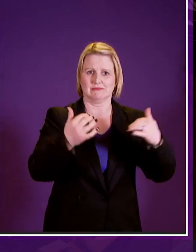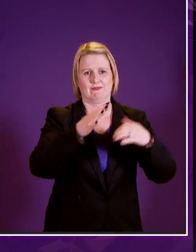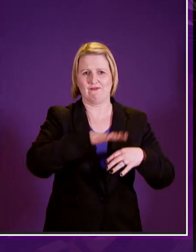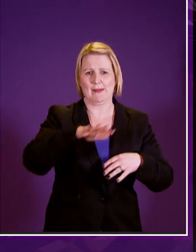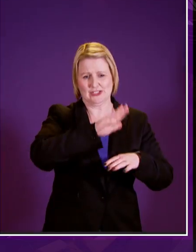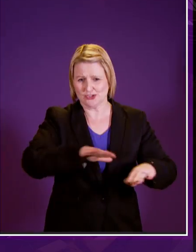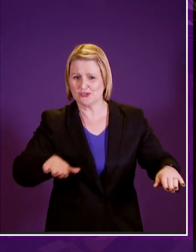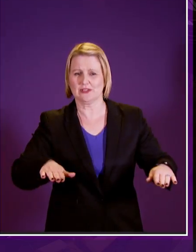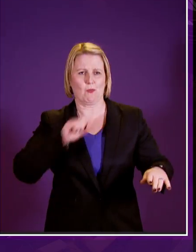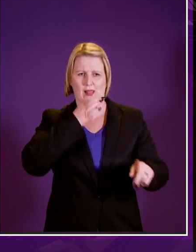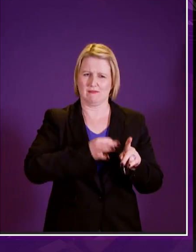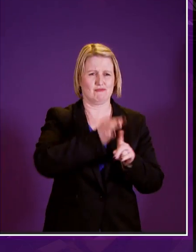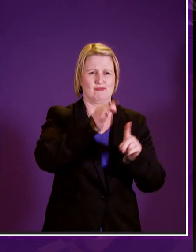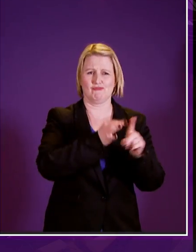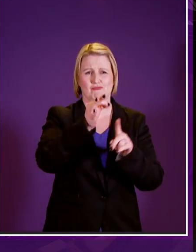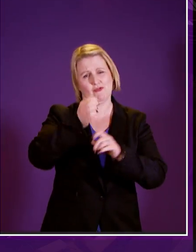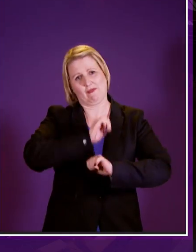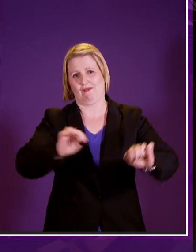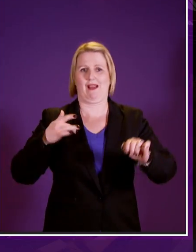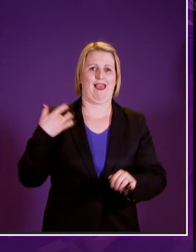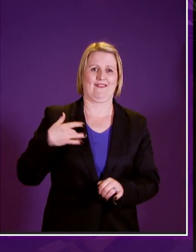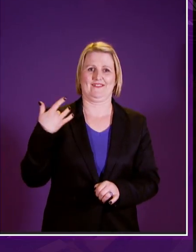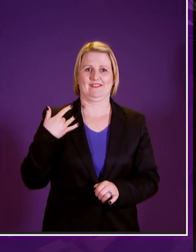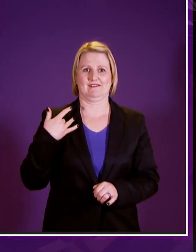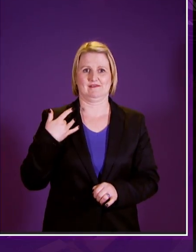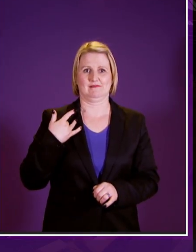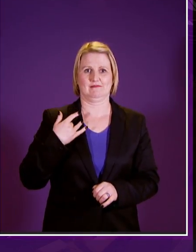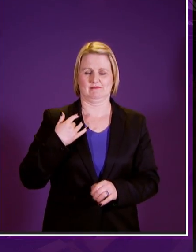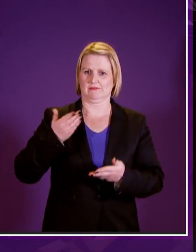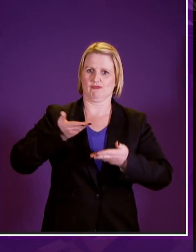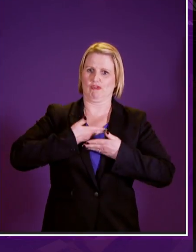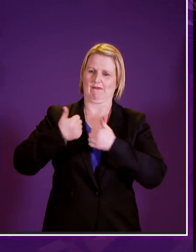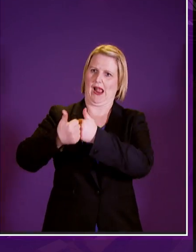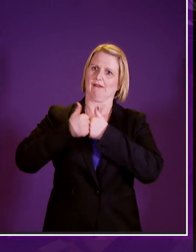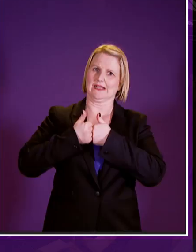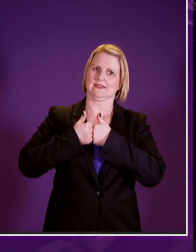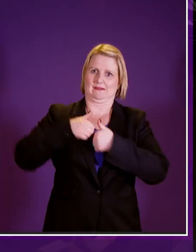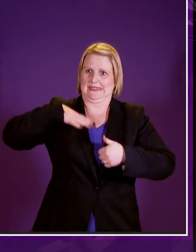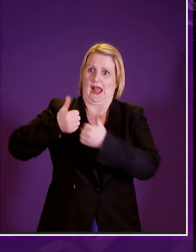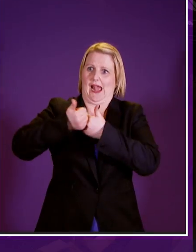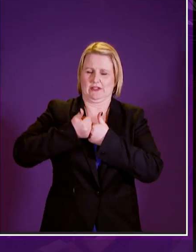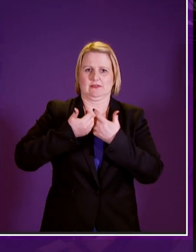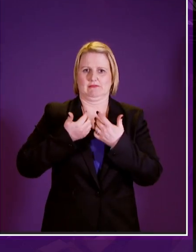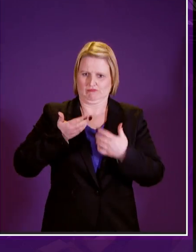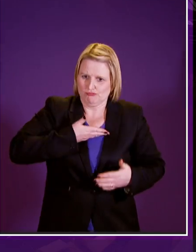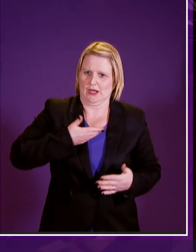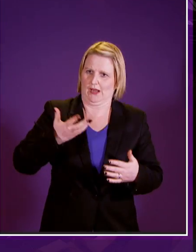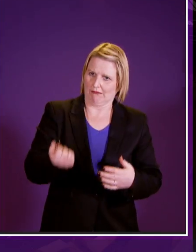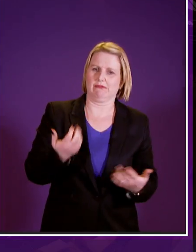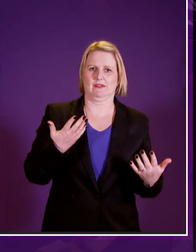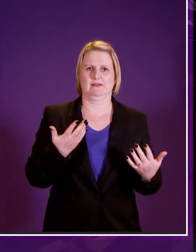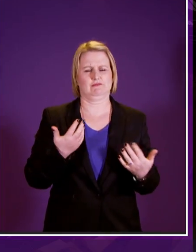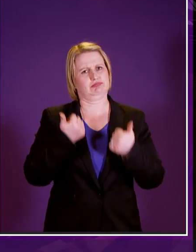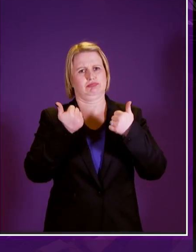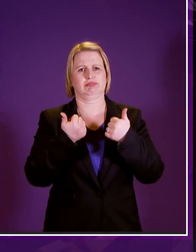that will make a difference it will provide the right to advocacy when required that will make a difference we'll fast track payments